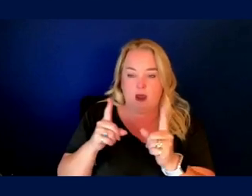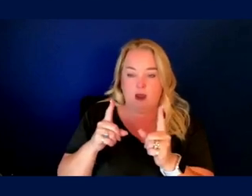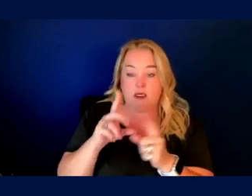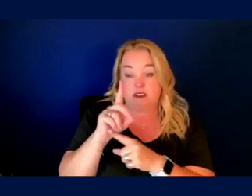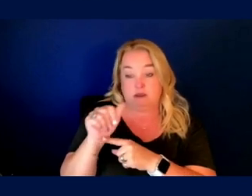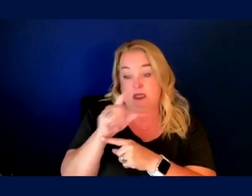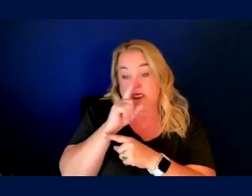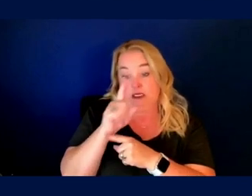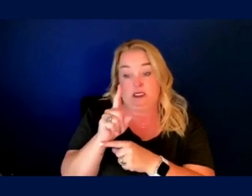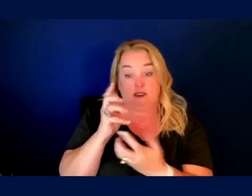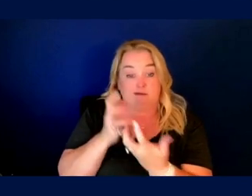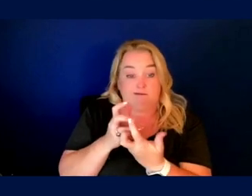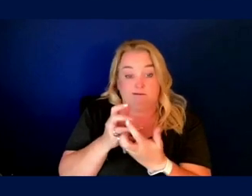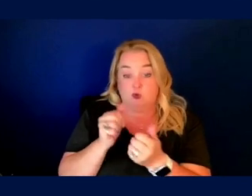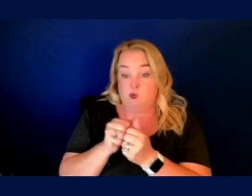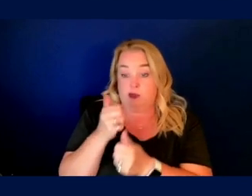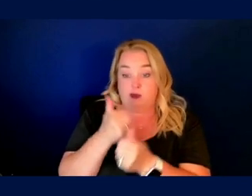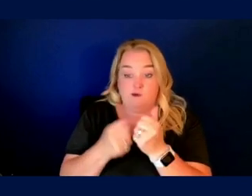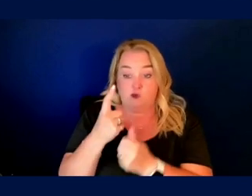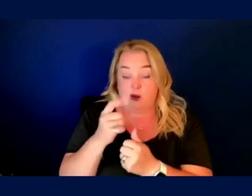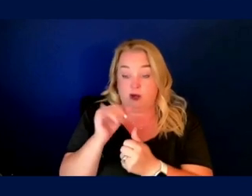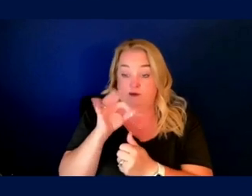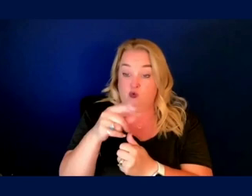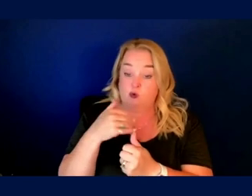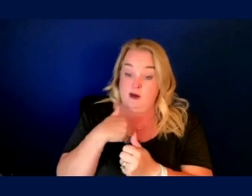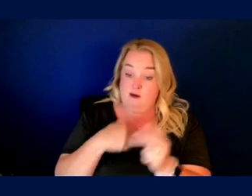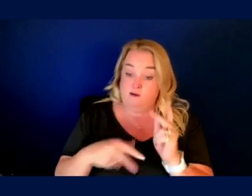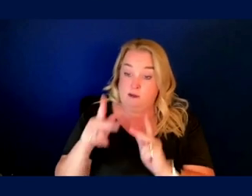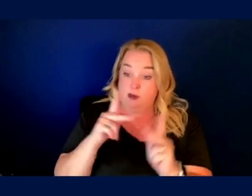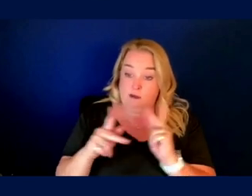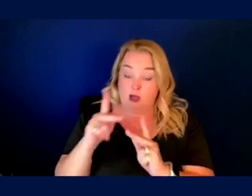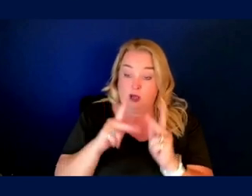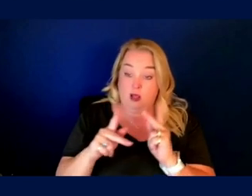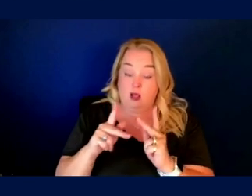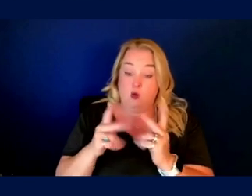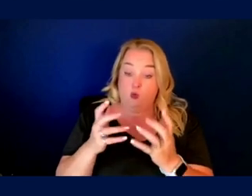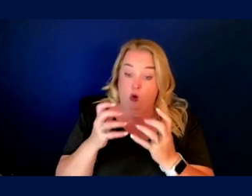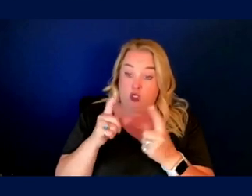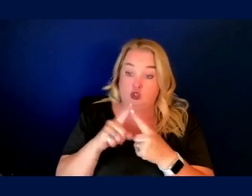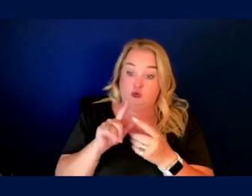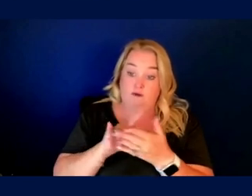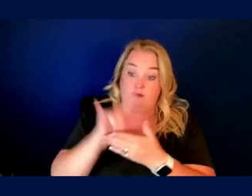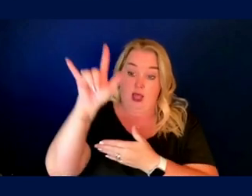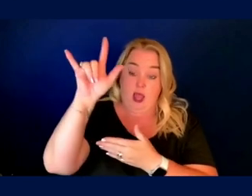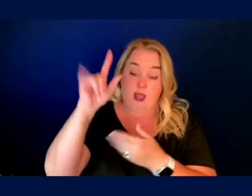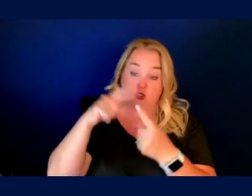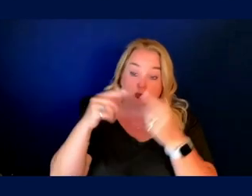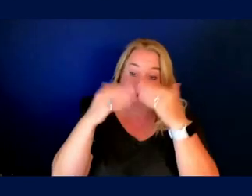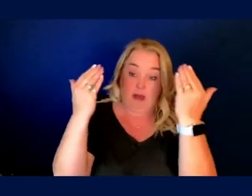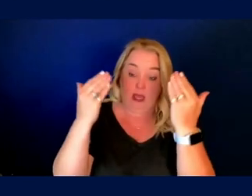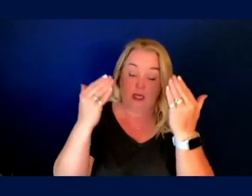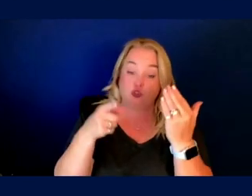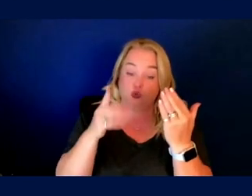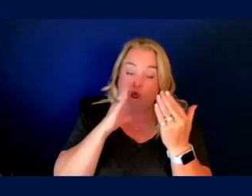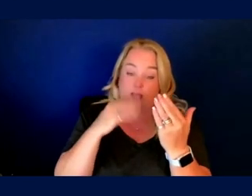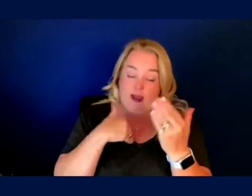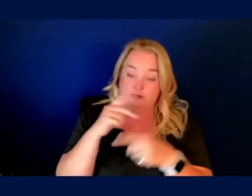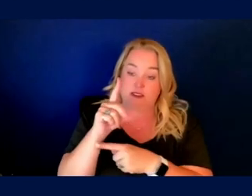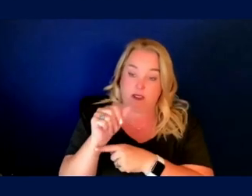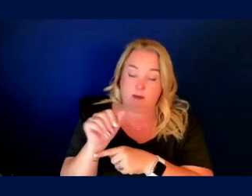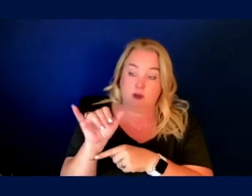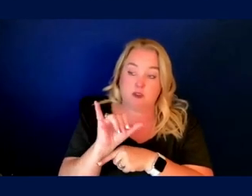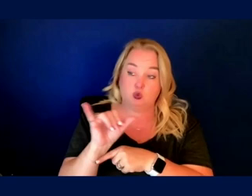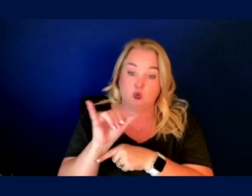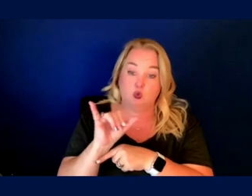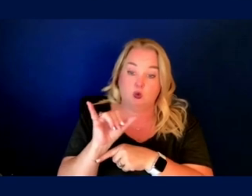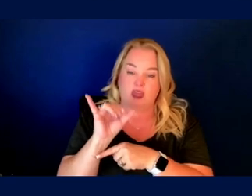society. So if you are to have people, you know, go into space, then you are to have disabled people go into space. And, you know, that